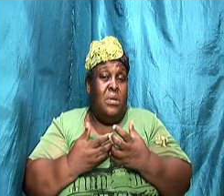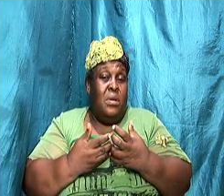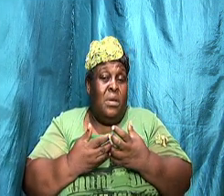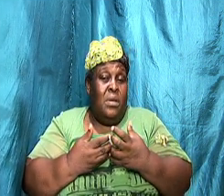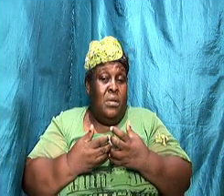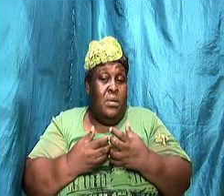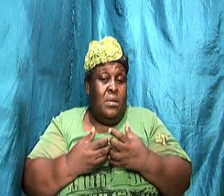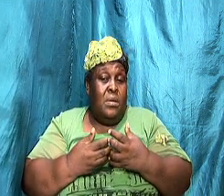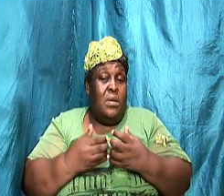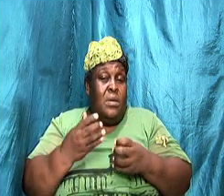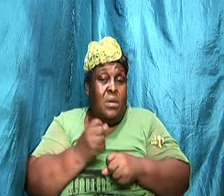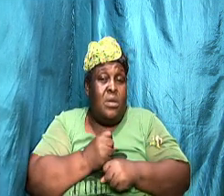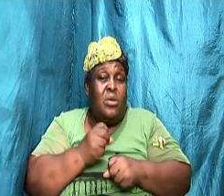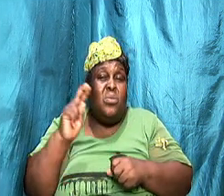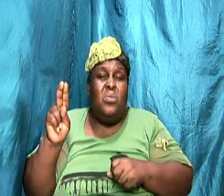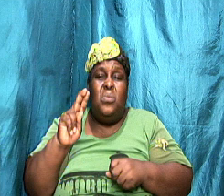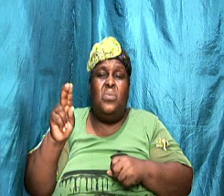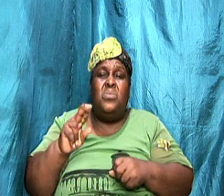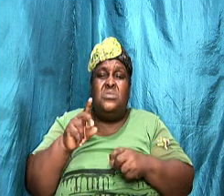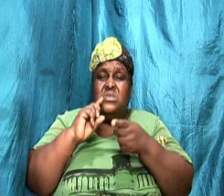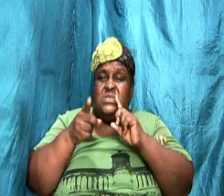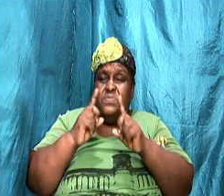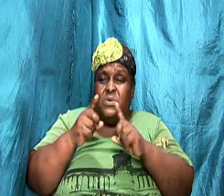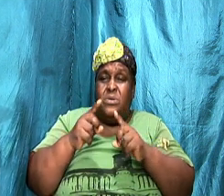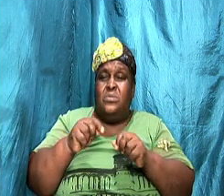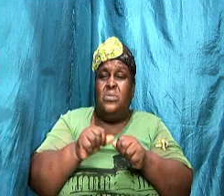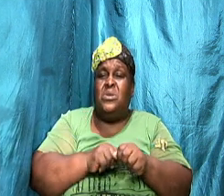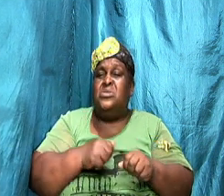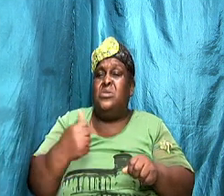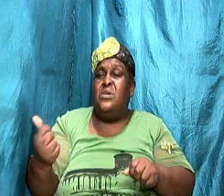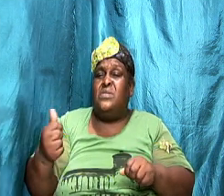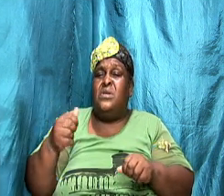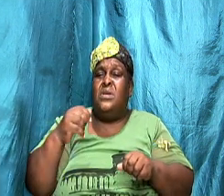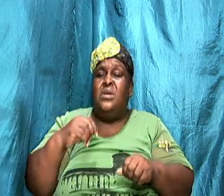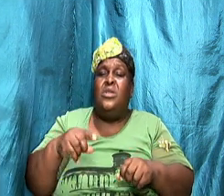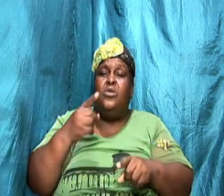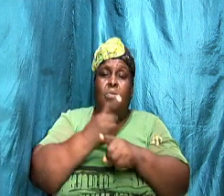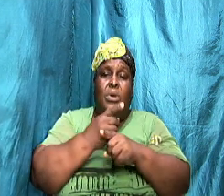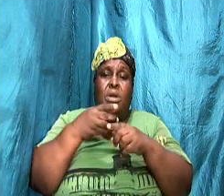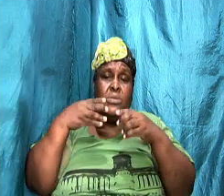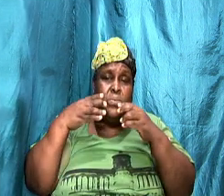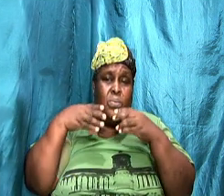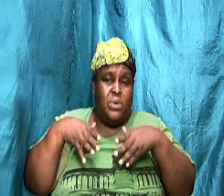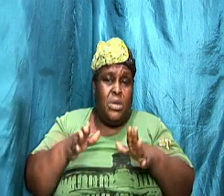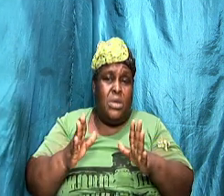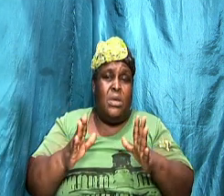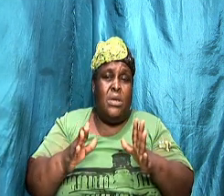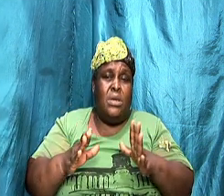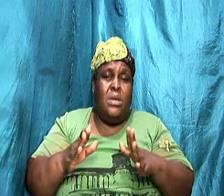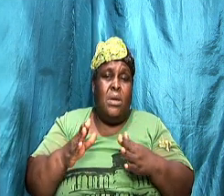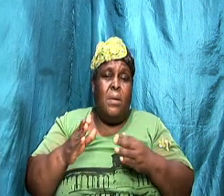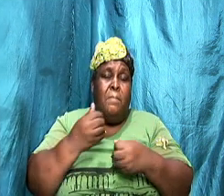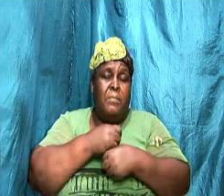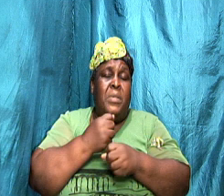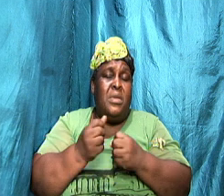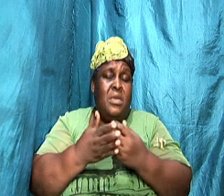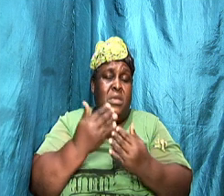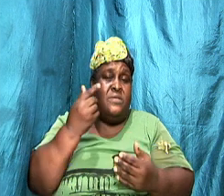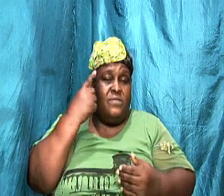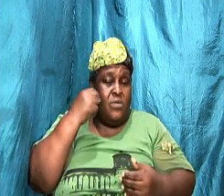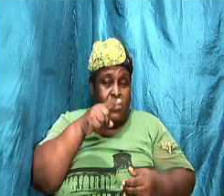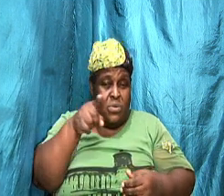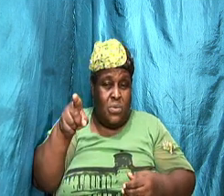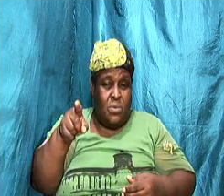to talking to each other in a positive way this will make it easier for you to have proper conversation when the time comes